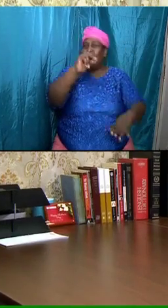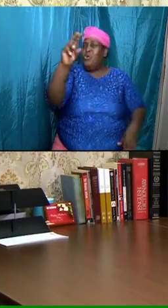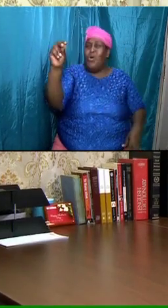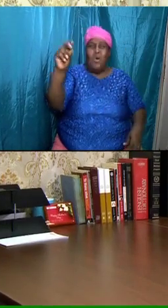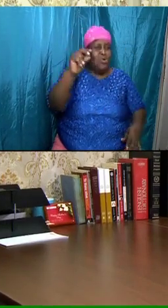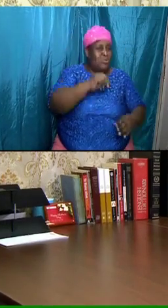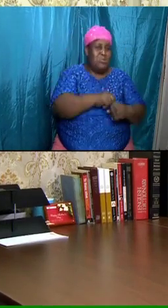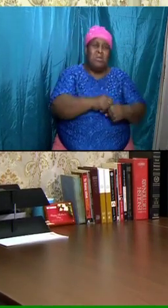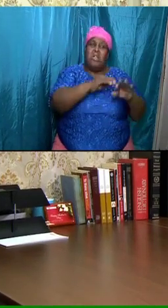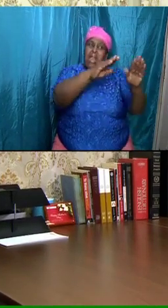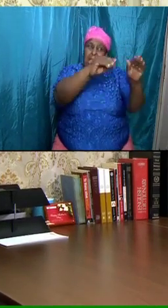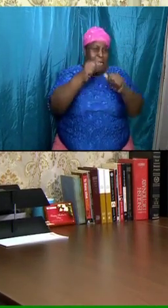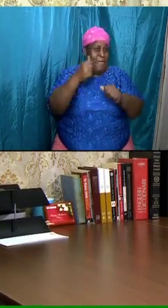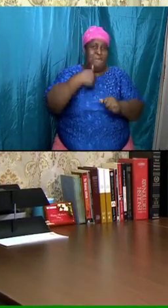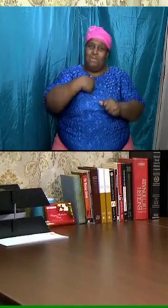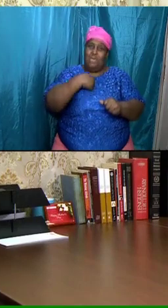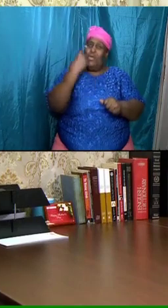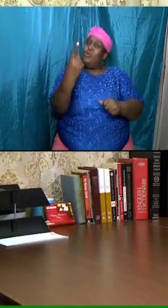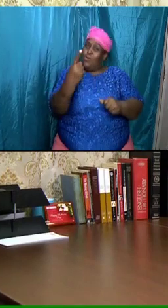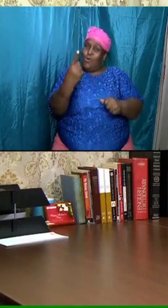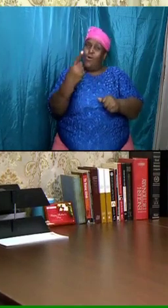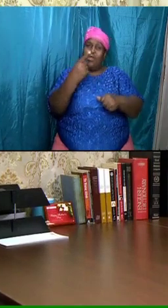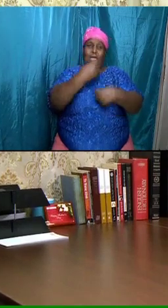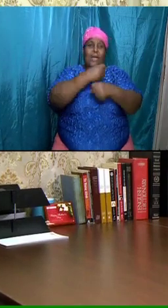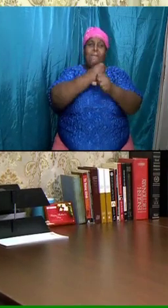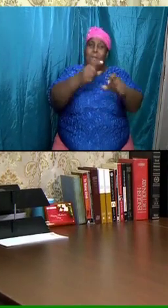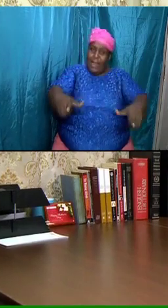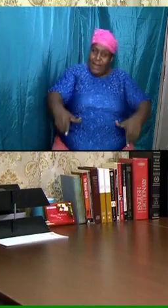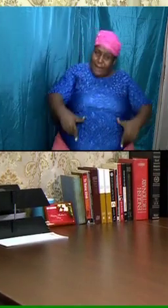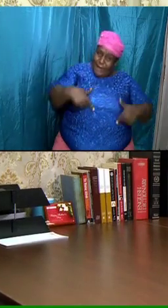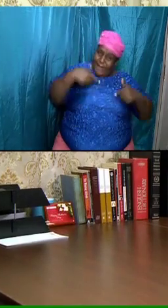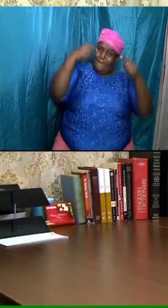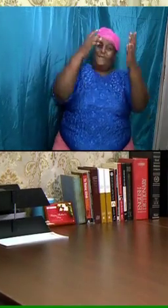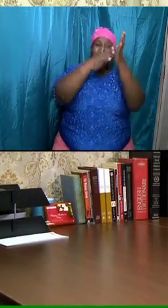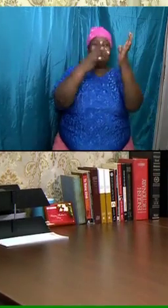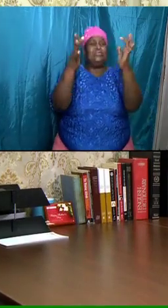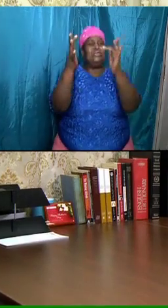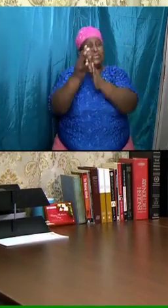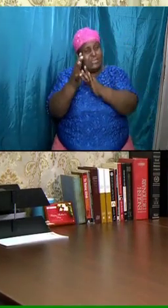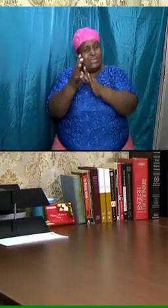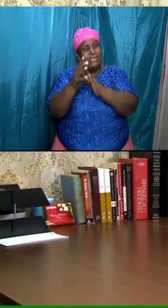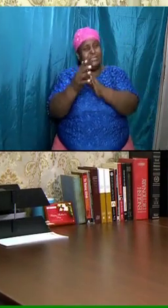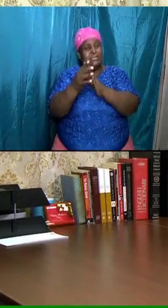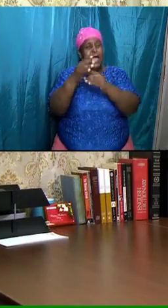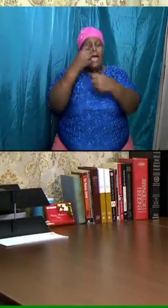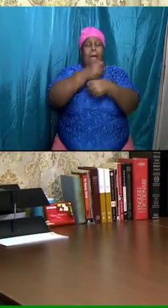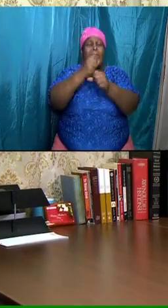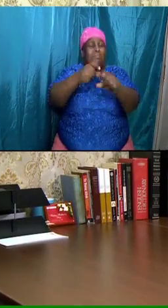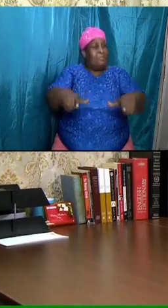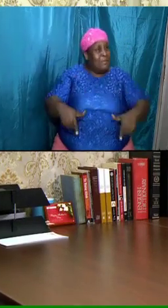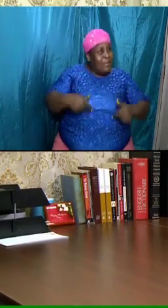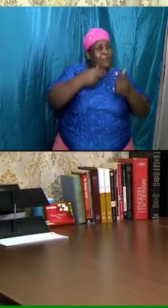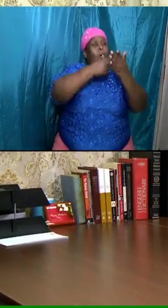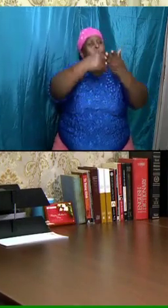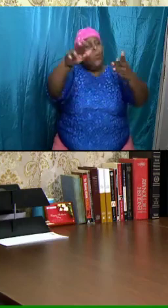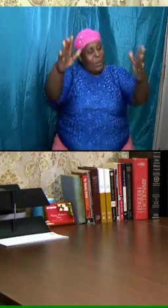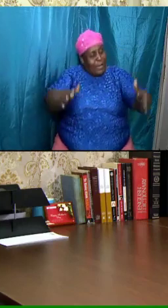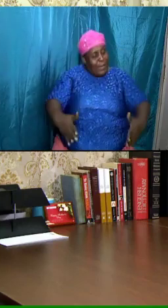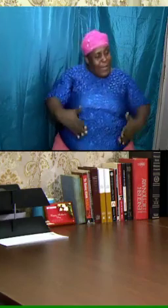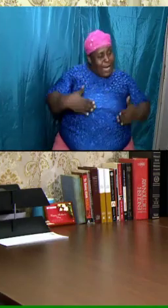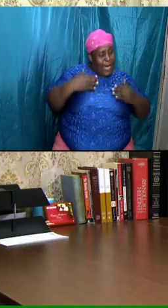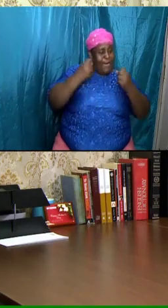live for God let me live a righteous life let me do my best let me lose myself